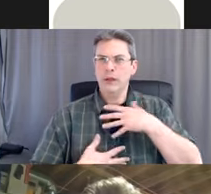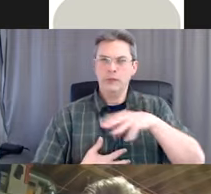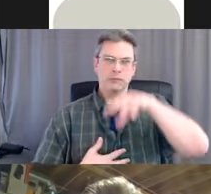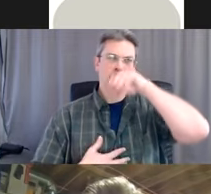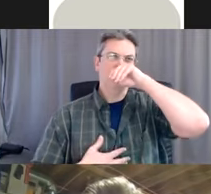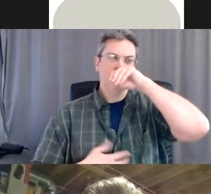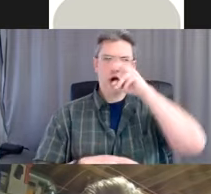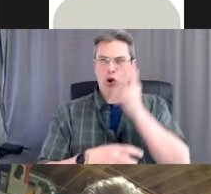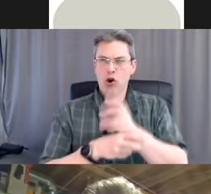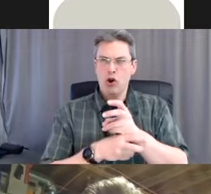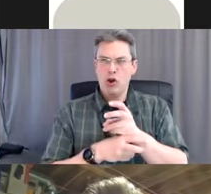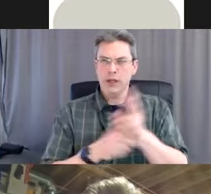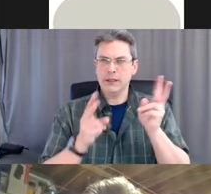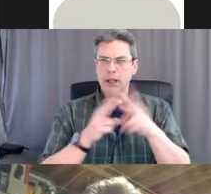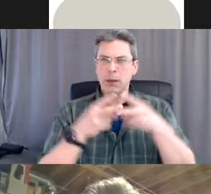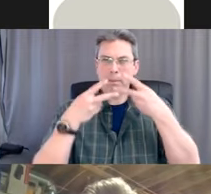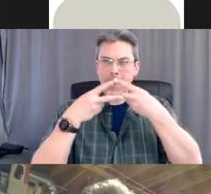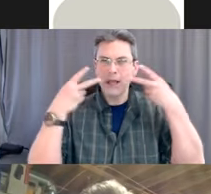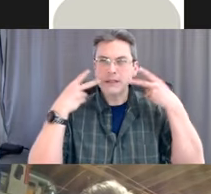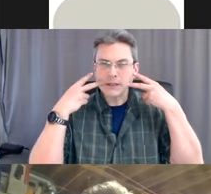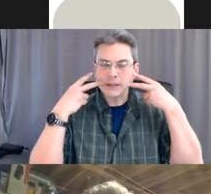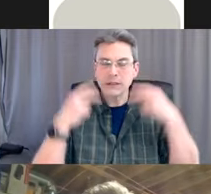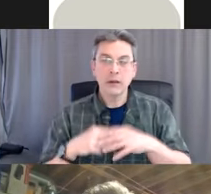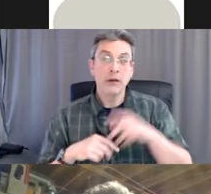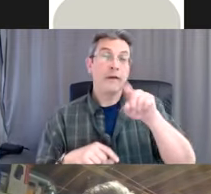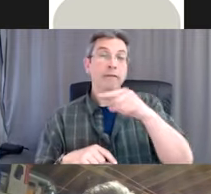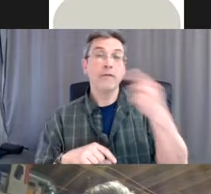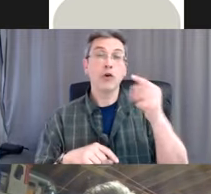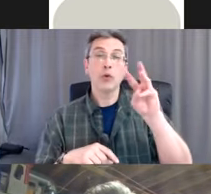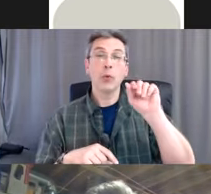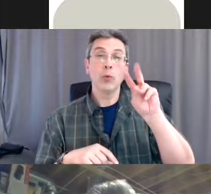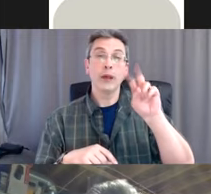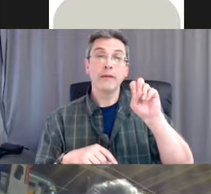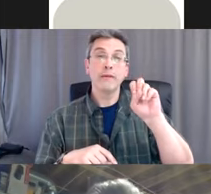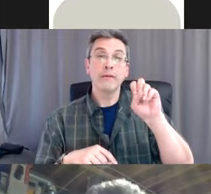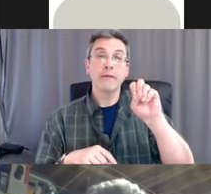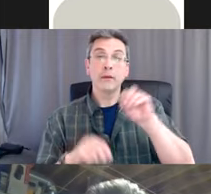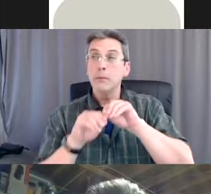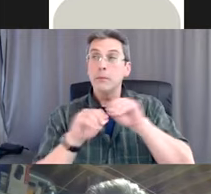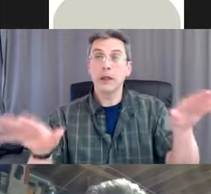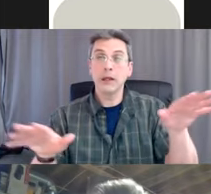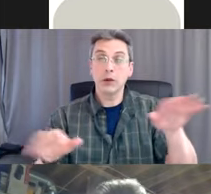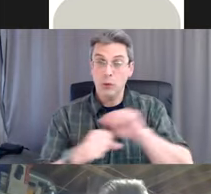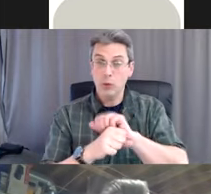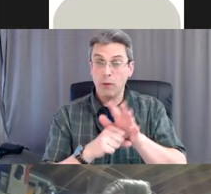During the first wave, when everything was supplies were at a minimum,